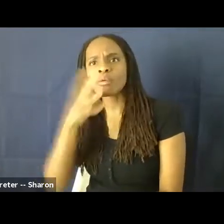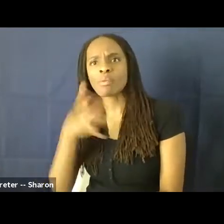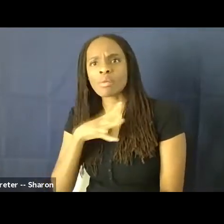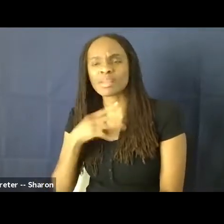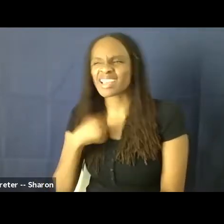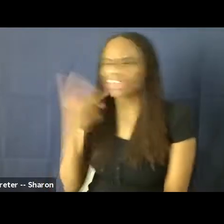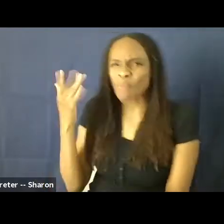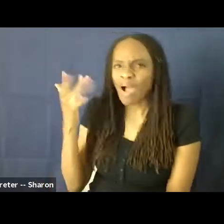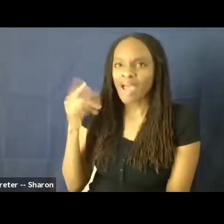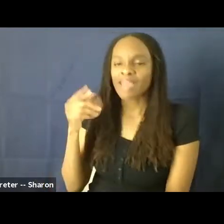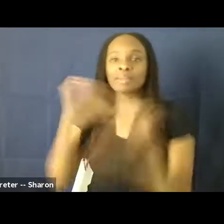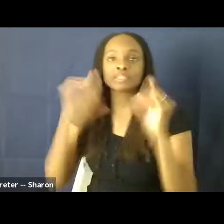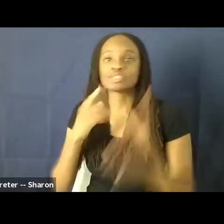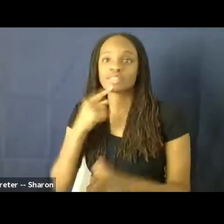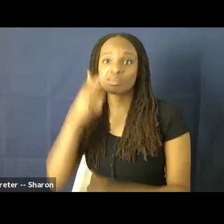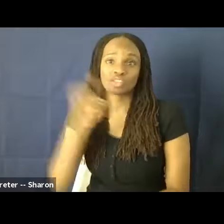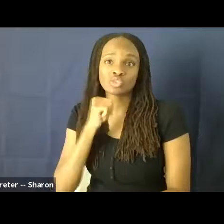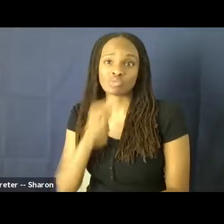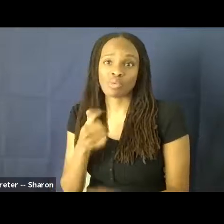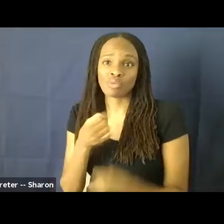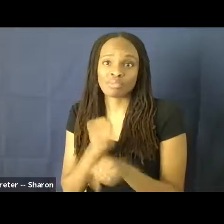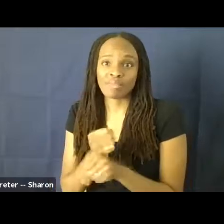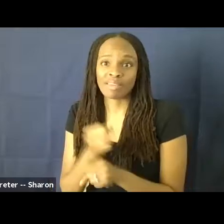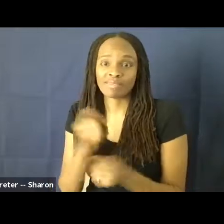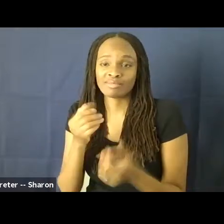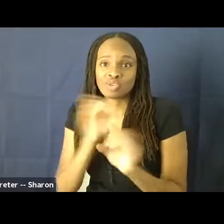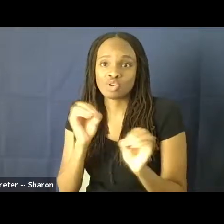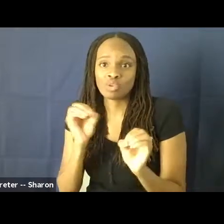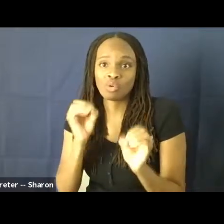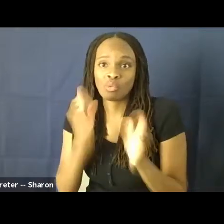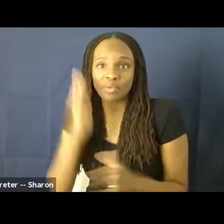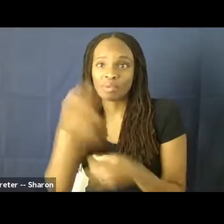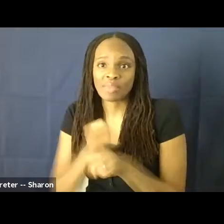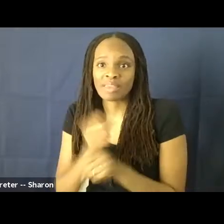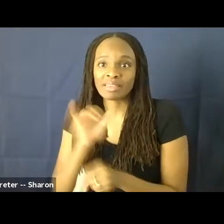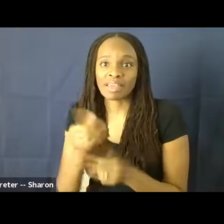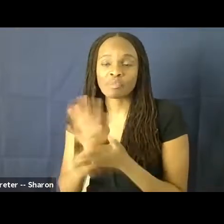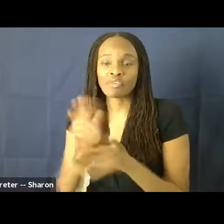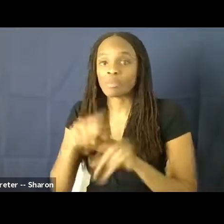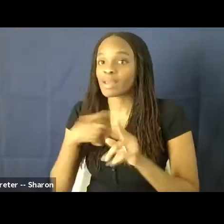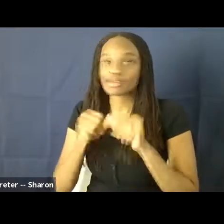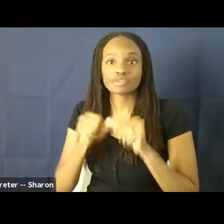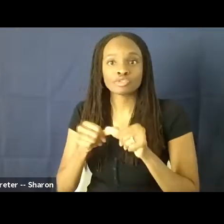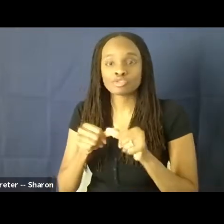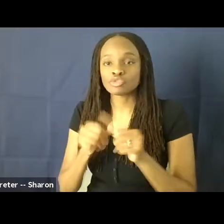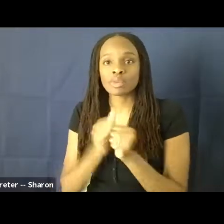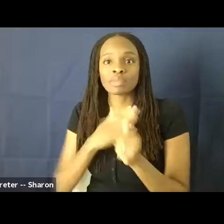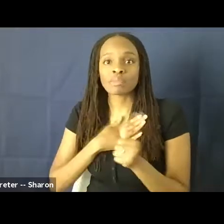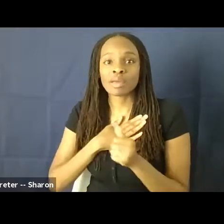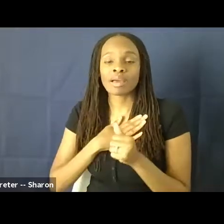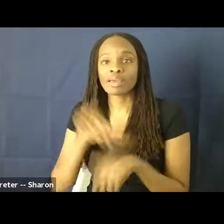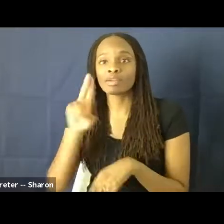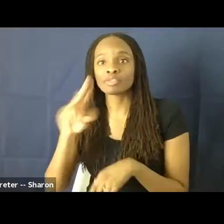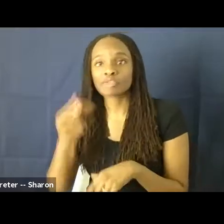like, that's weird. But I was an undergrad. And then I keep going in my education and I discovered the miscegenation clause, right? So from 1927 to 1956,